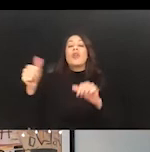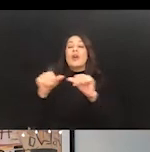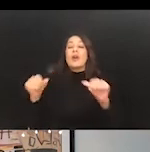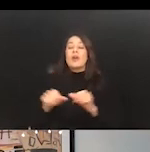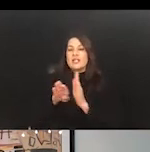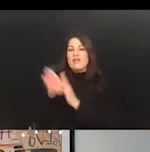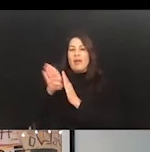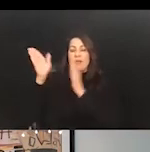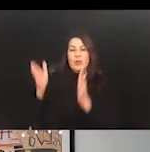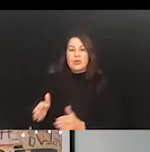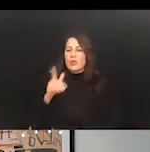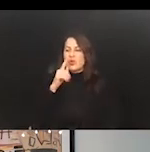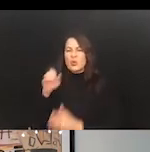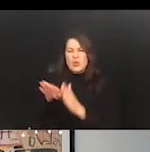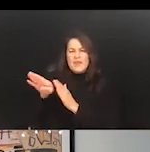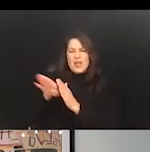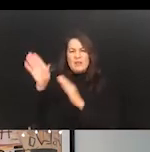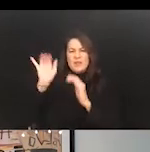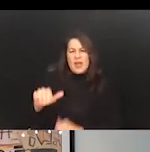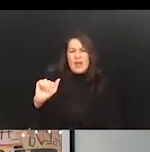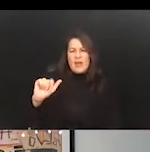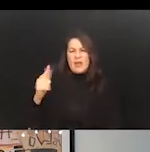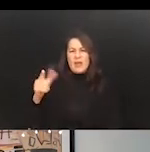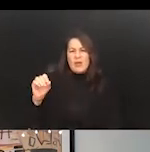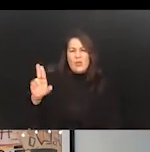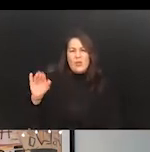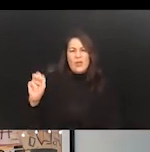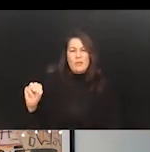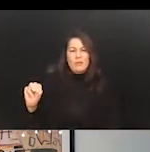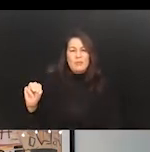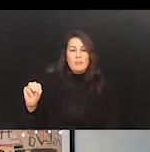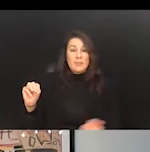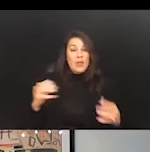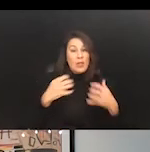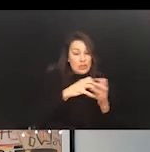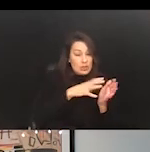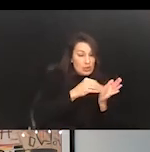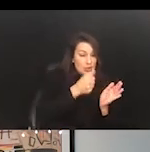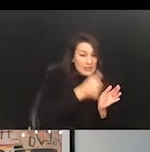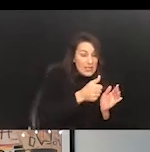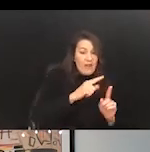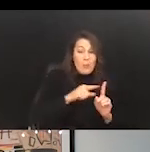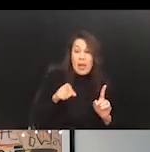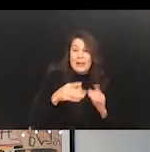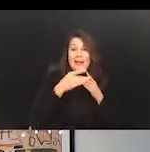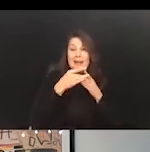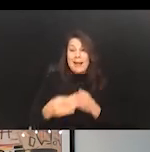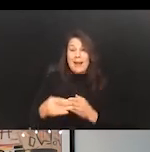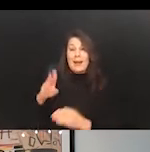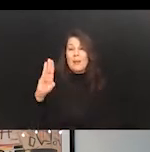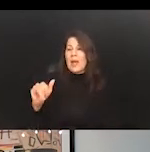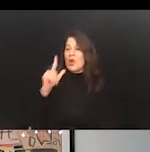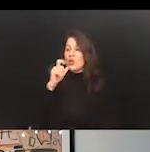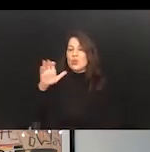who's developing these algorithms? Because to a great degree, the machine is actually learning a lot on its own, but it is guided by who is on the